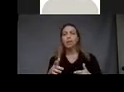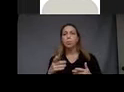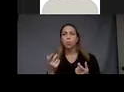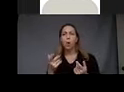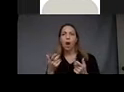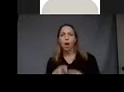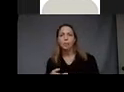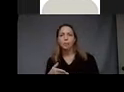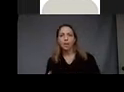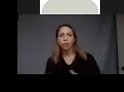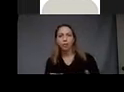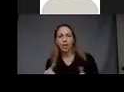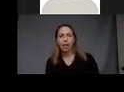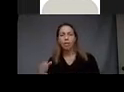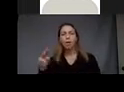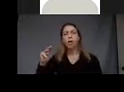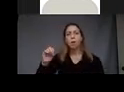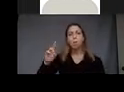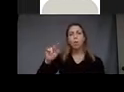on mortality.